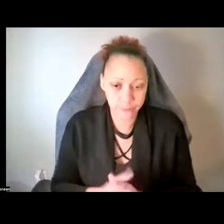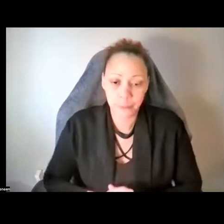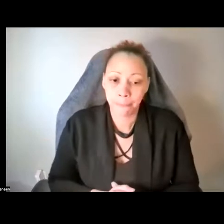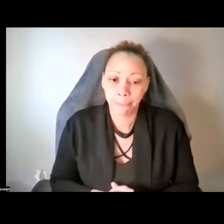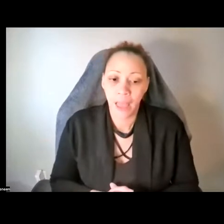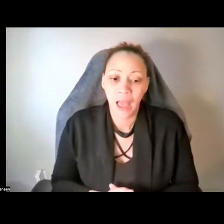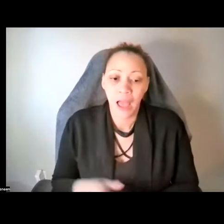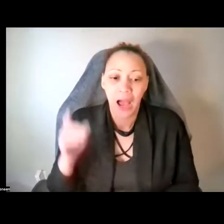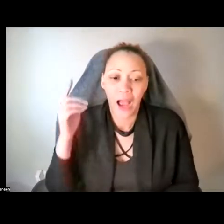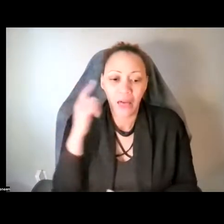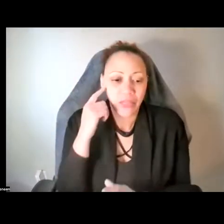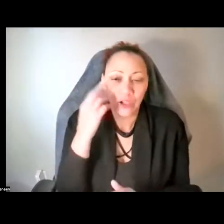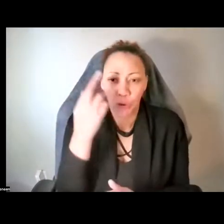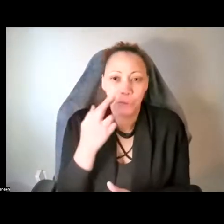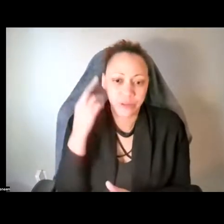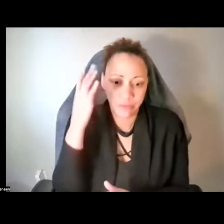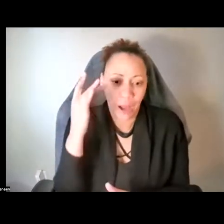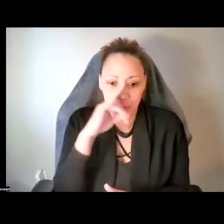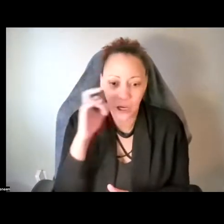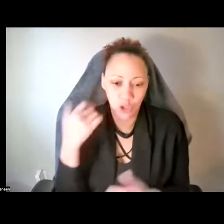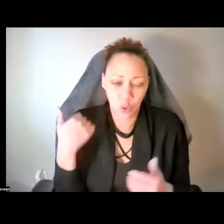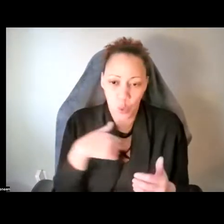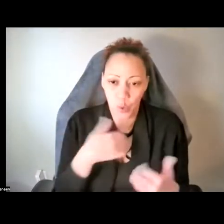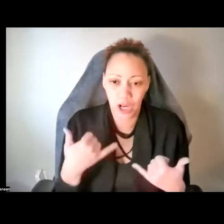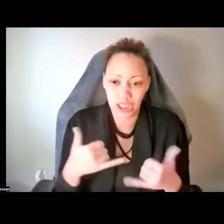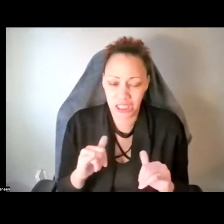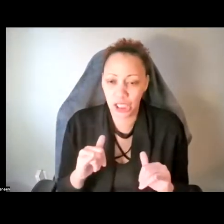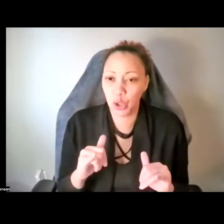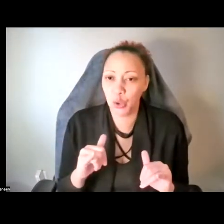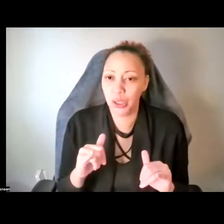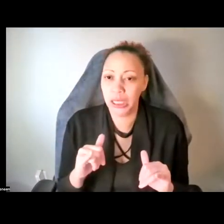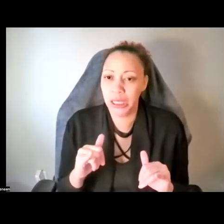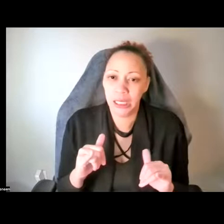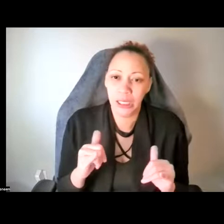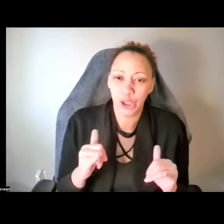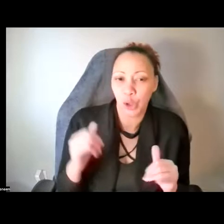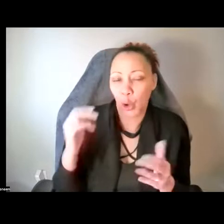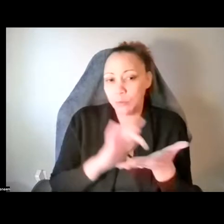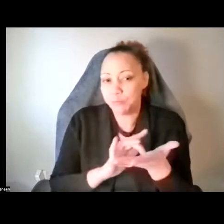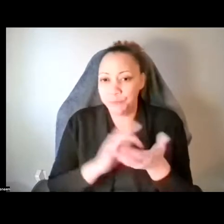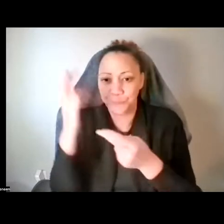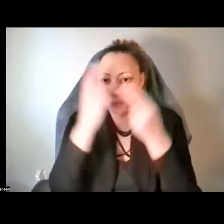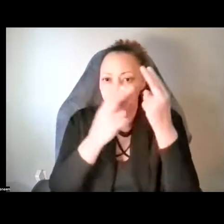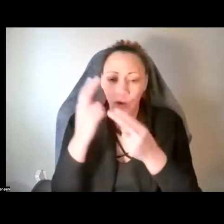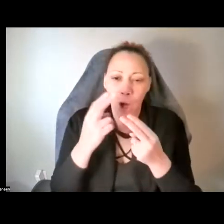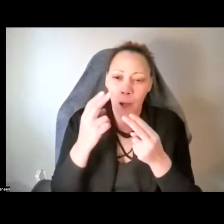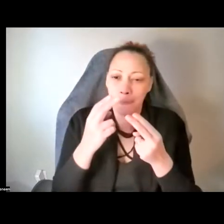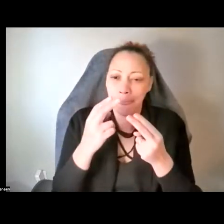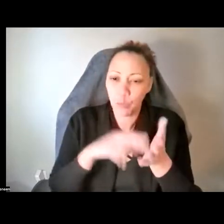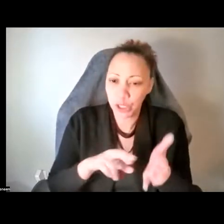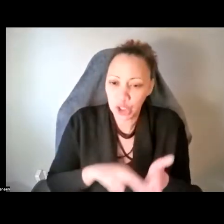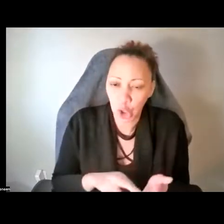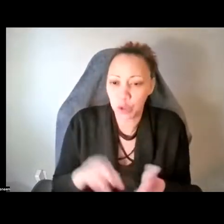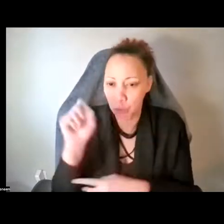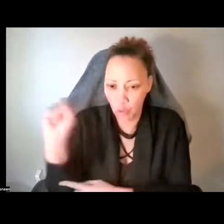think the reason for this is because we're still in a stage, uh, in the psychedelic, uh, research movement, um, where